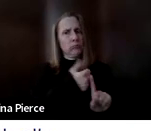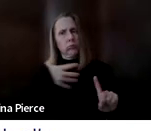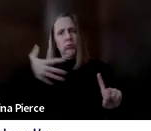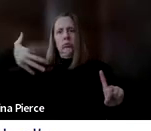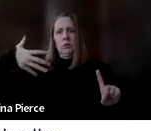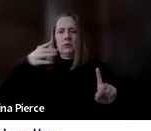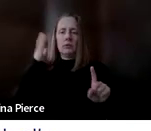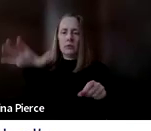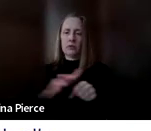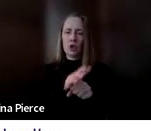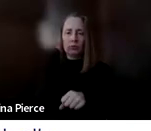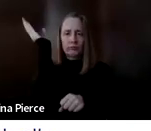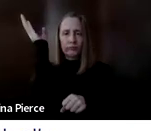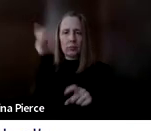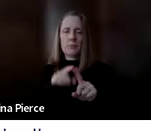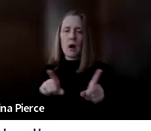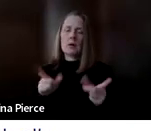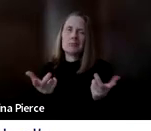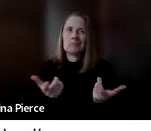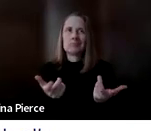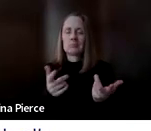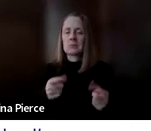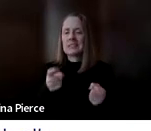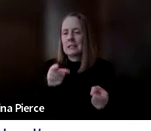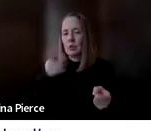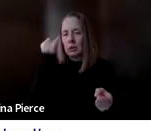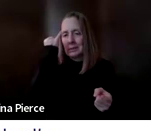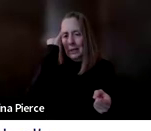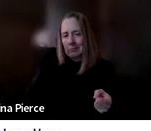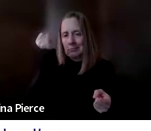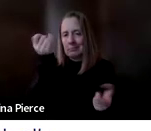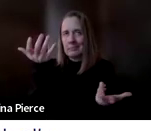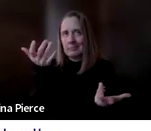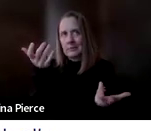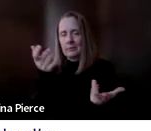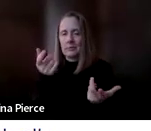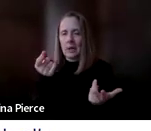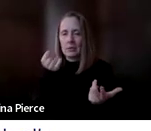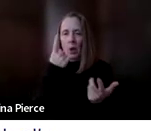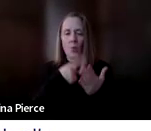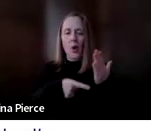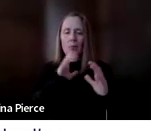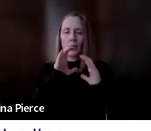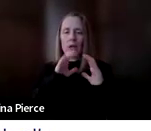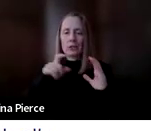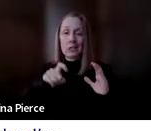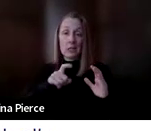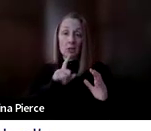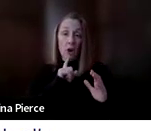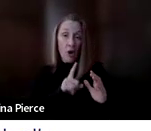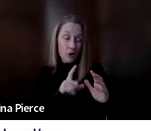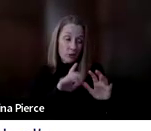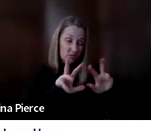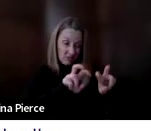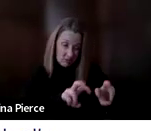but it gives you an idea of, you know, we want to understand what an individual's communication needs are, so we can make sure that the system we